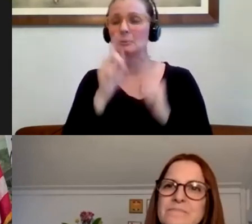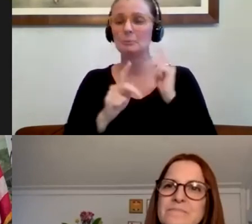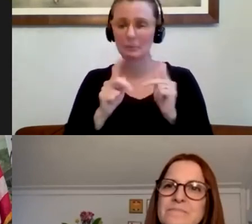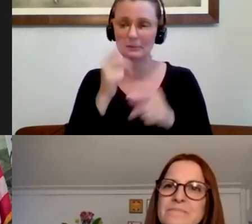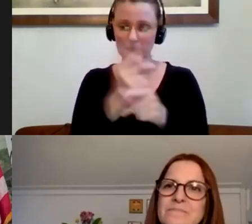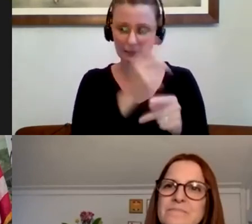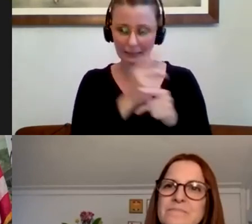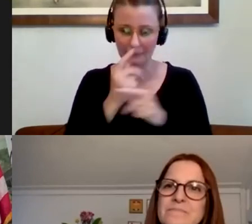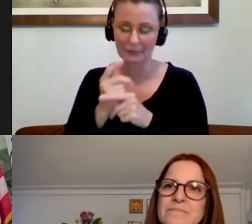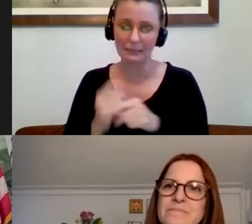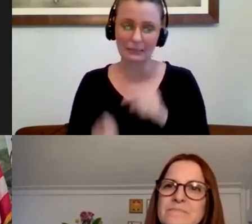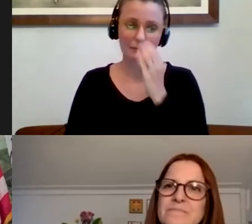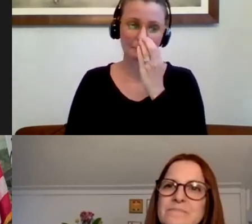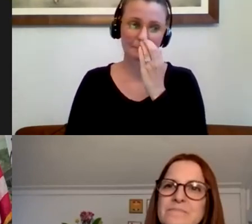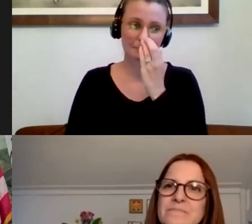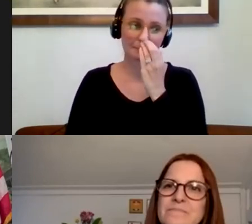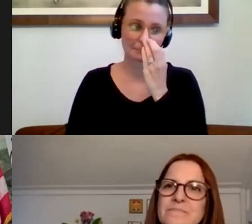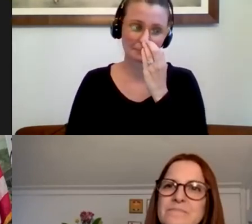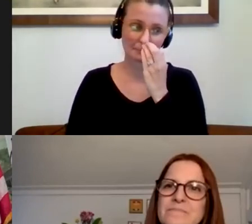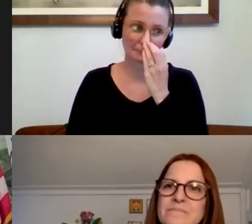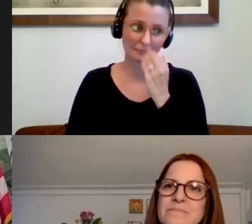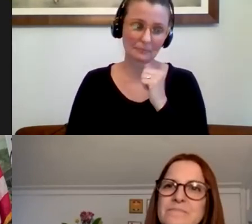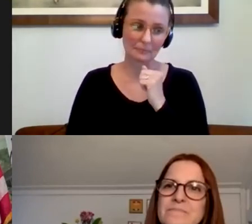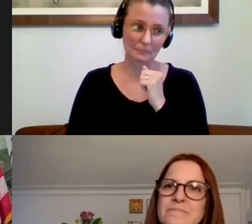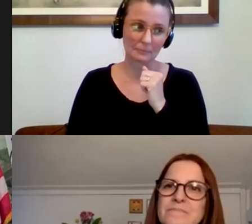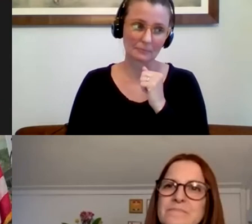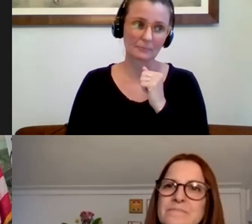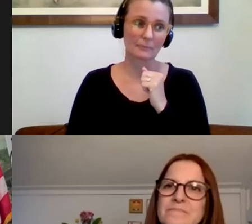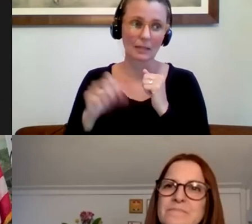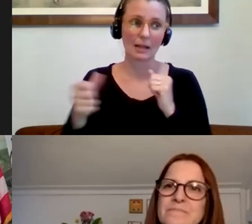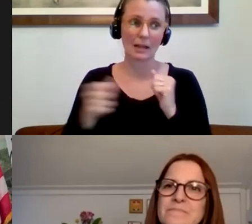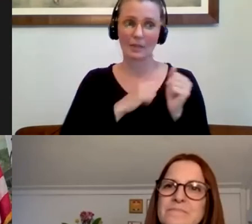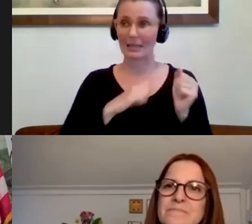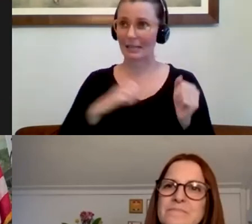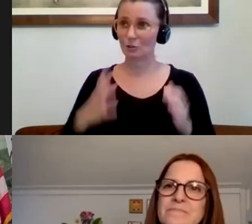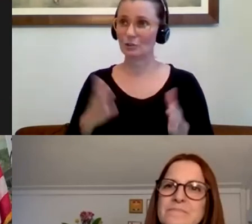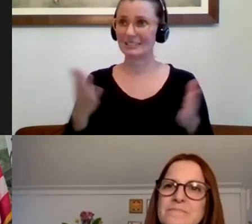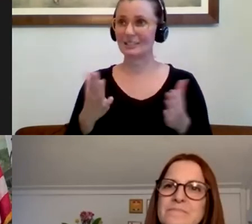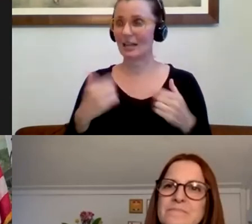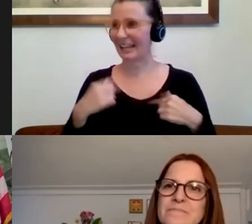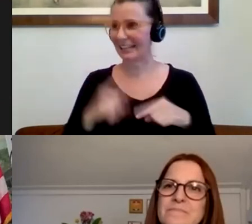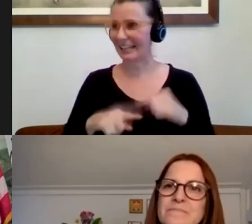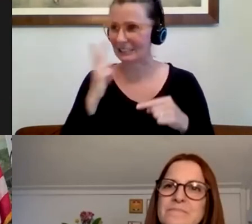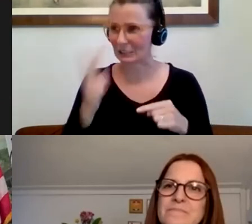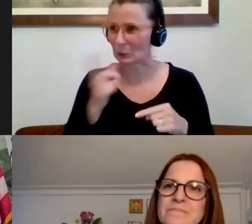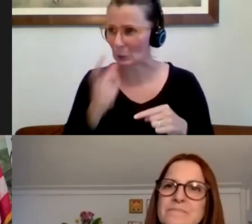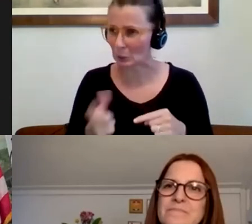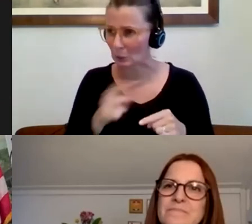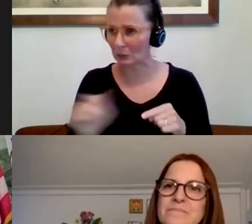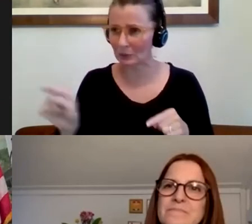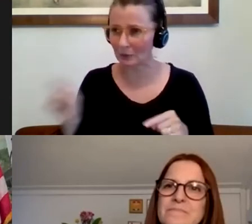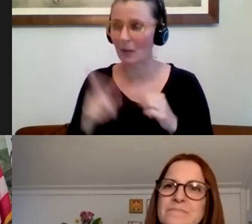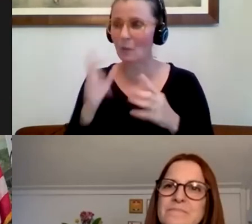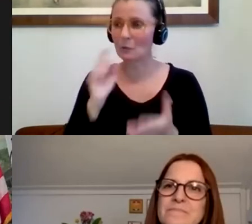of. there are several other counselors in attendance. Unfortunately, I can't see them, but I just want to acknowledge if they're all here